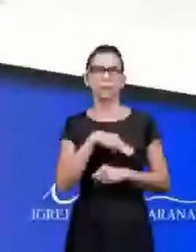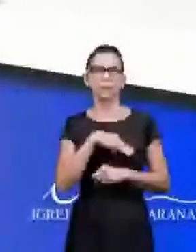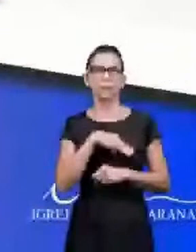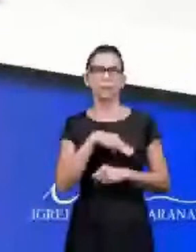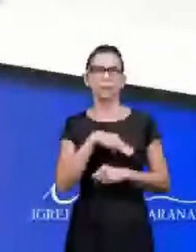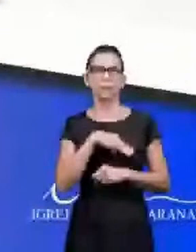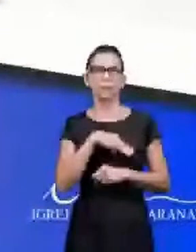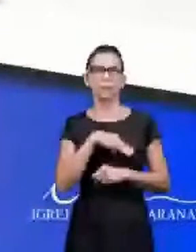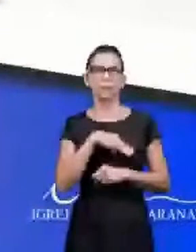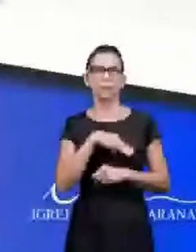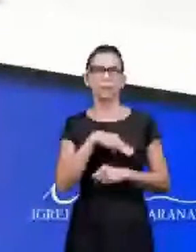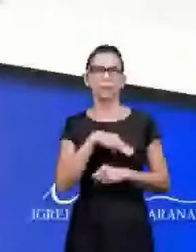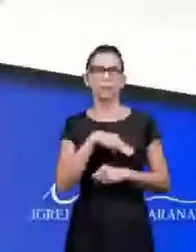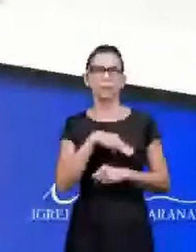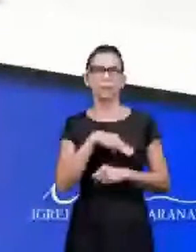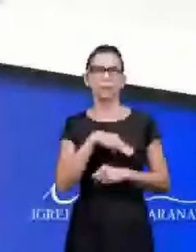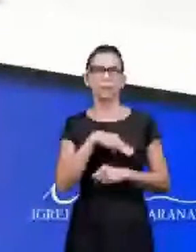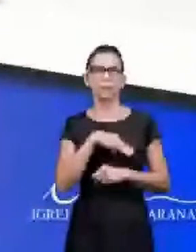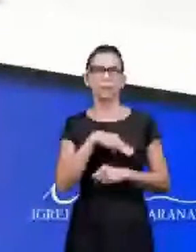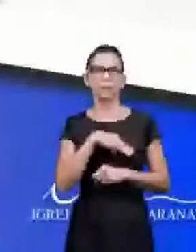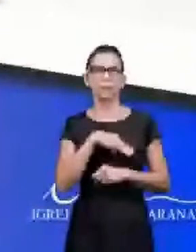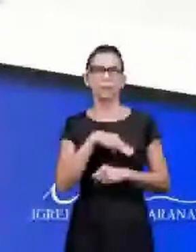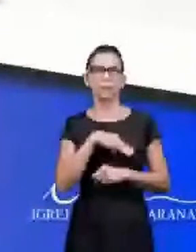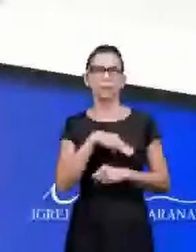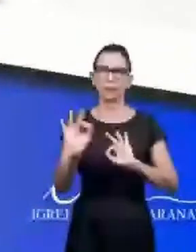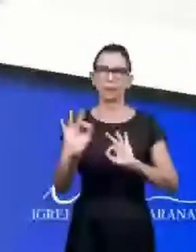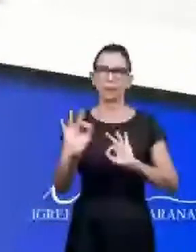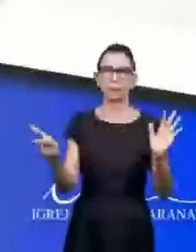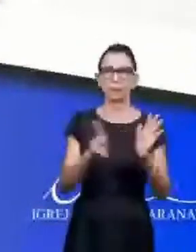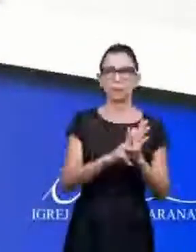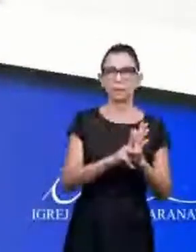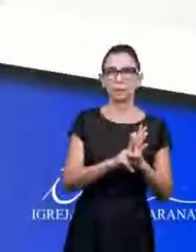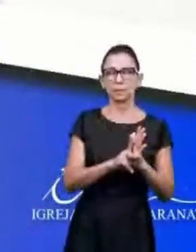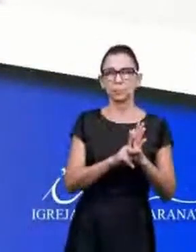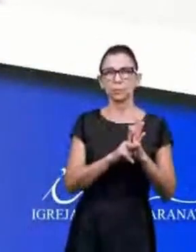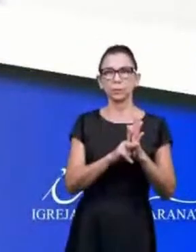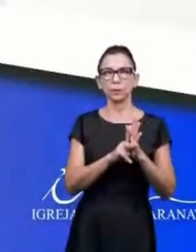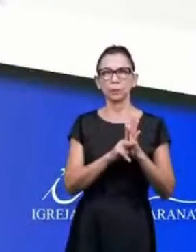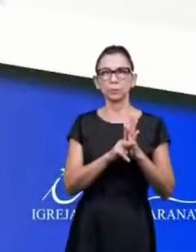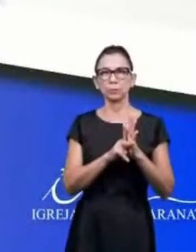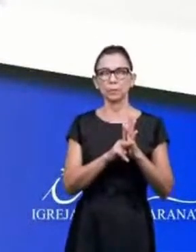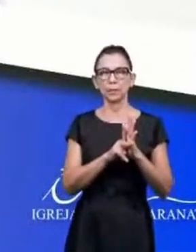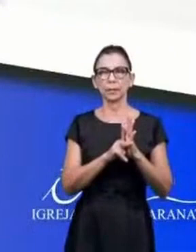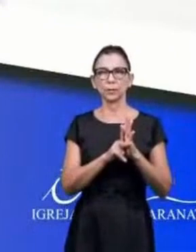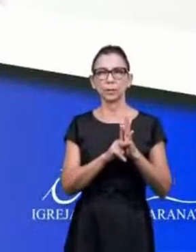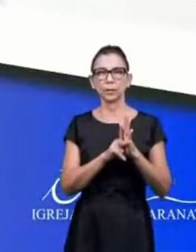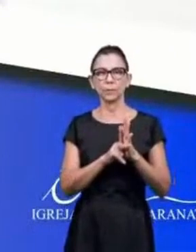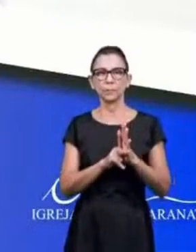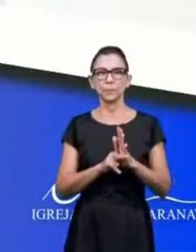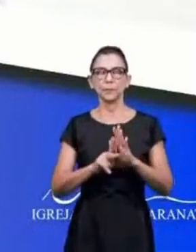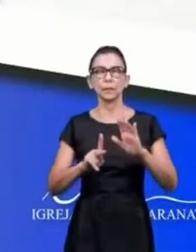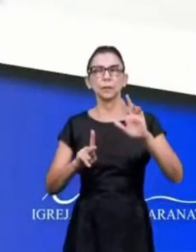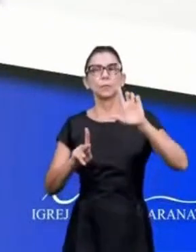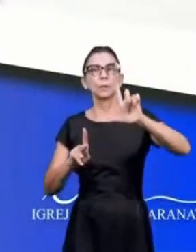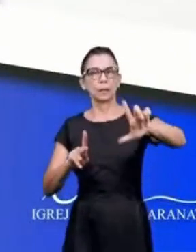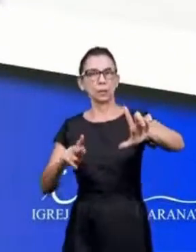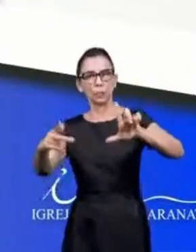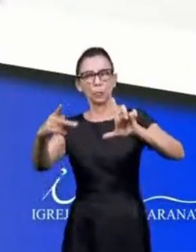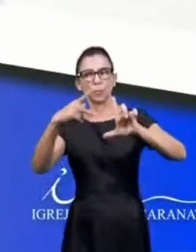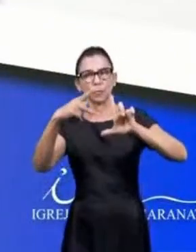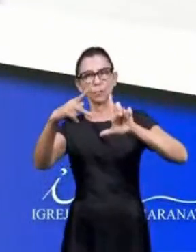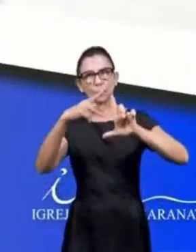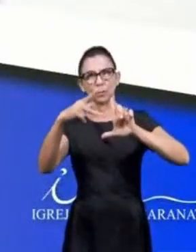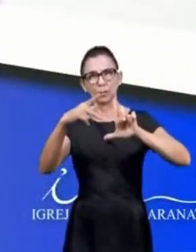All of these websites are being prepared a part of one portal, the portal of Maranatha Christian Church. And here